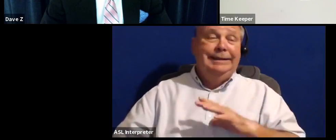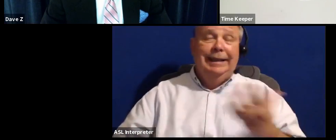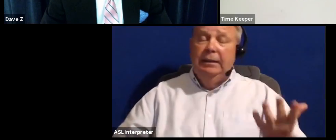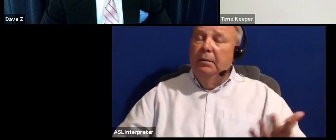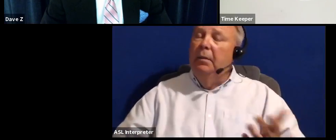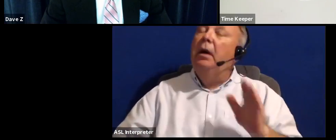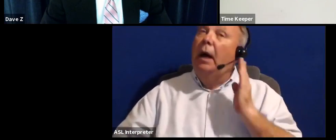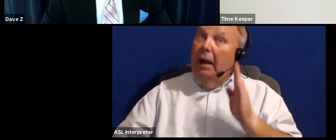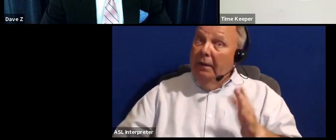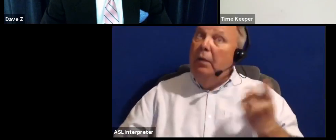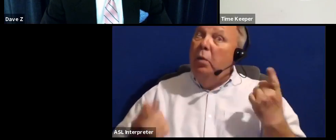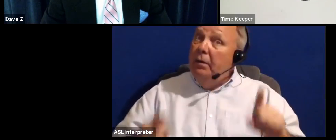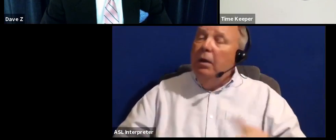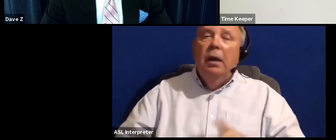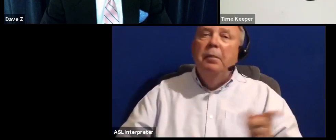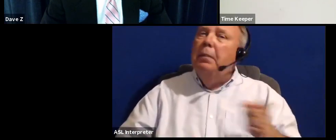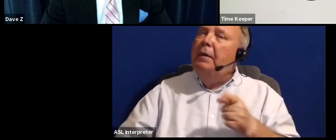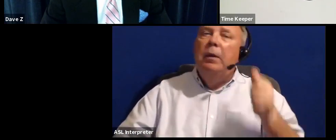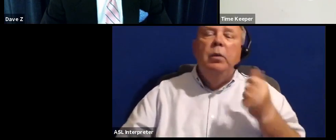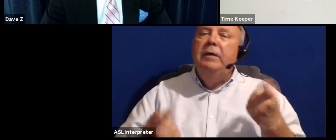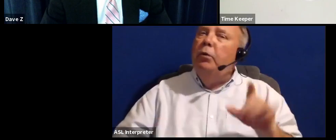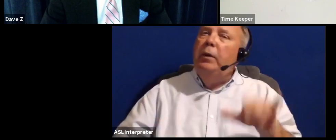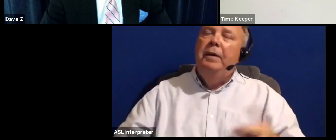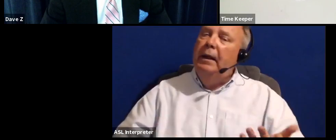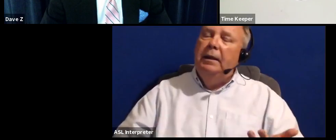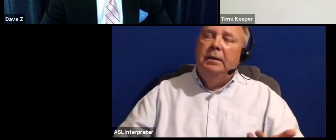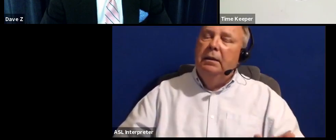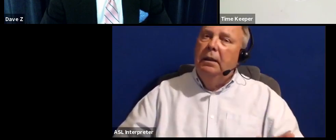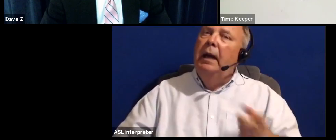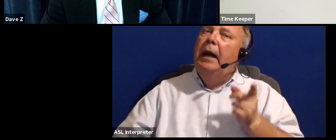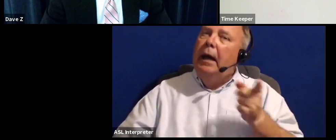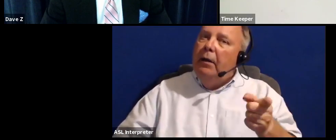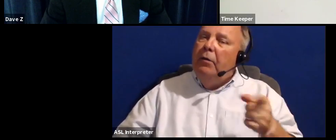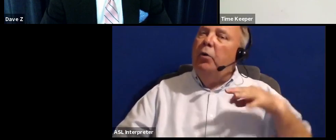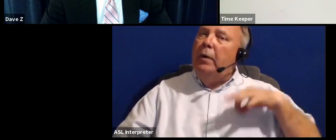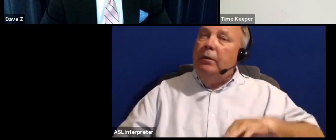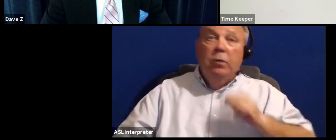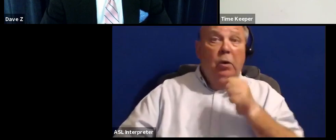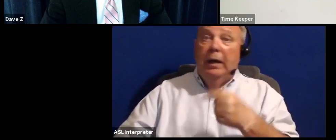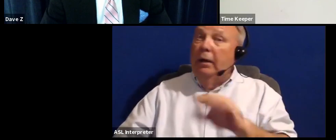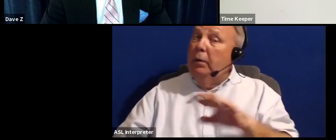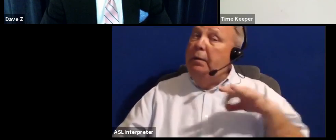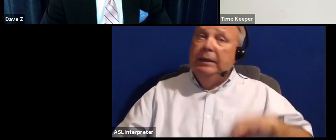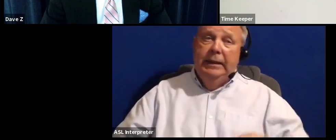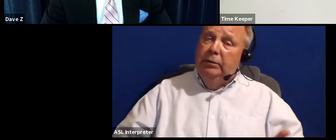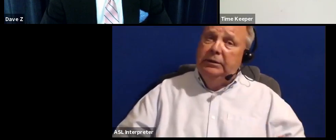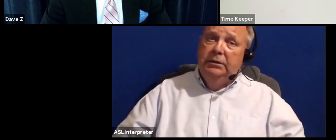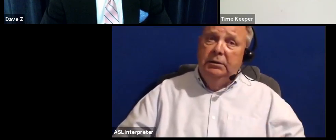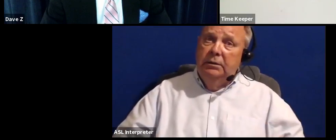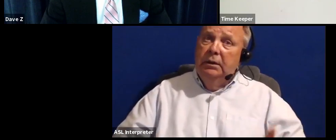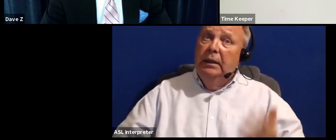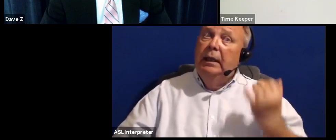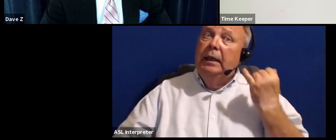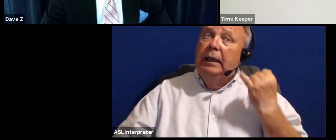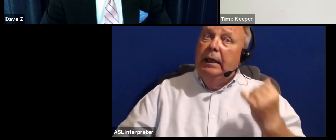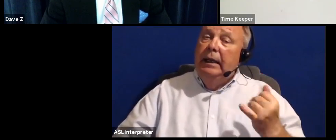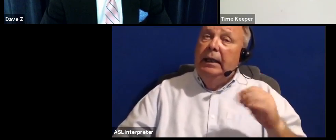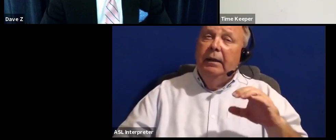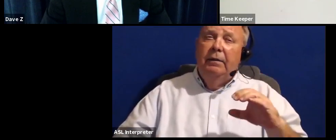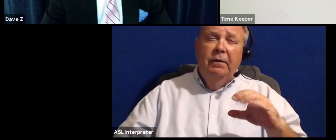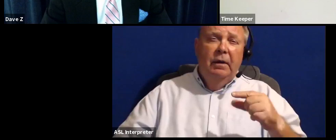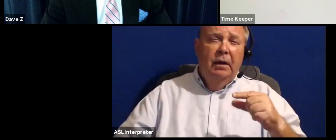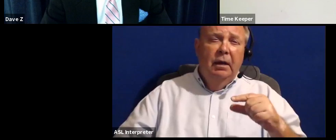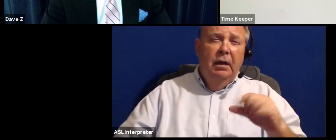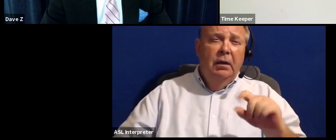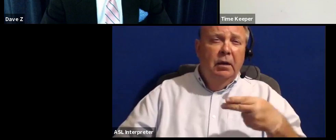they would have agreed. But they wouldn't even agree to that. Their interests are not Greenbelt's interests. If quantum interests